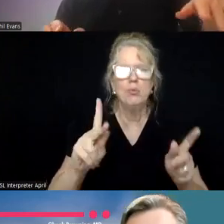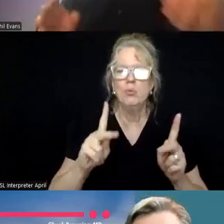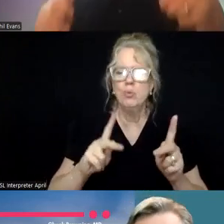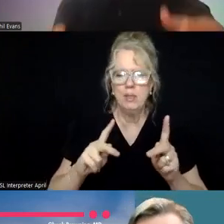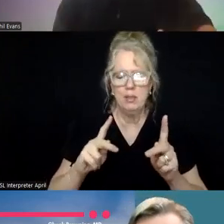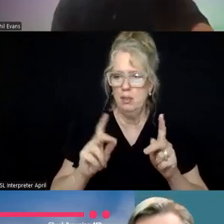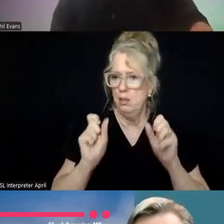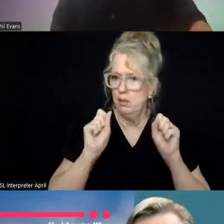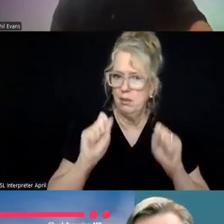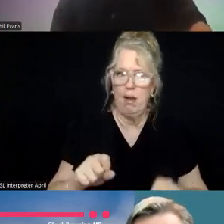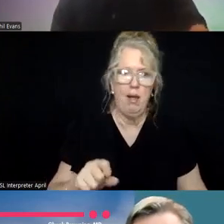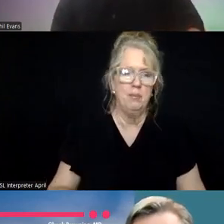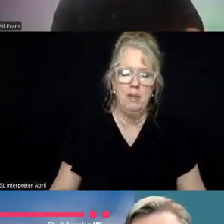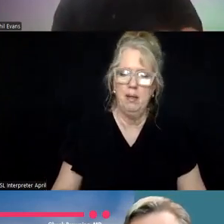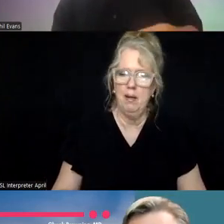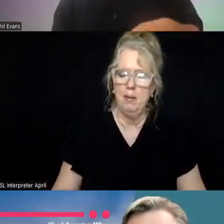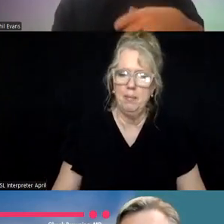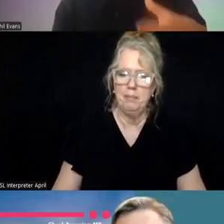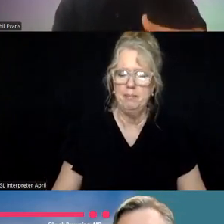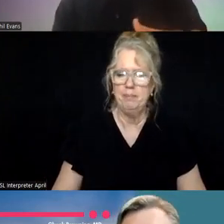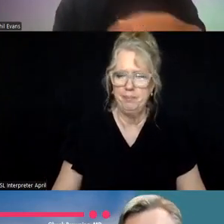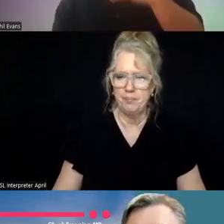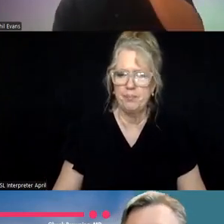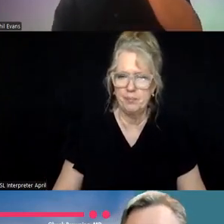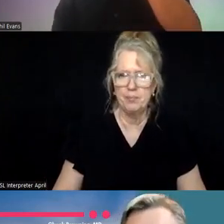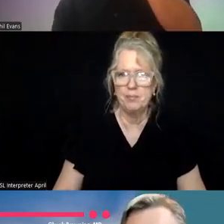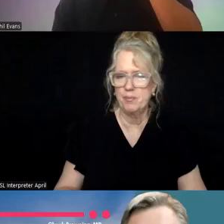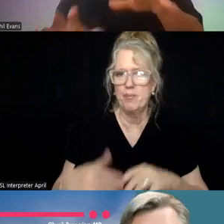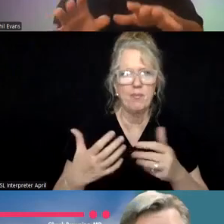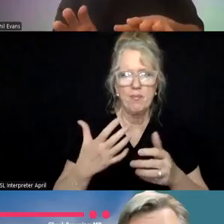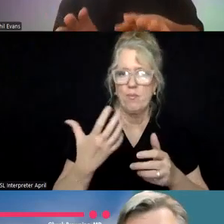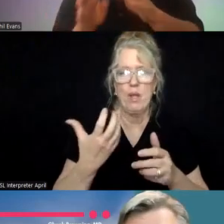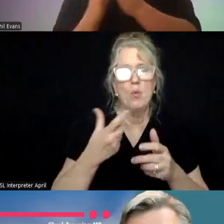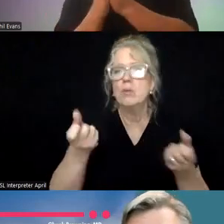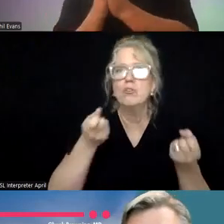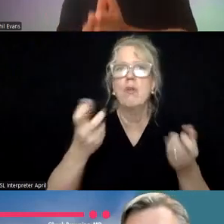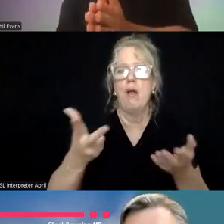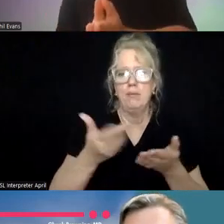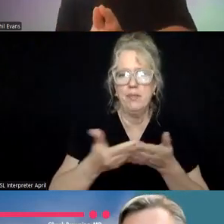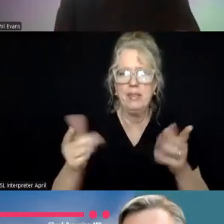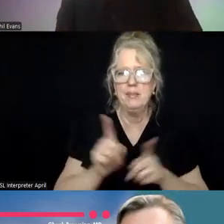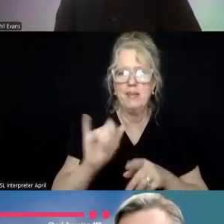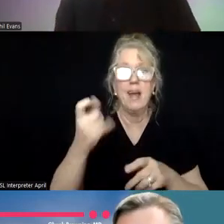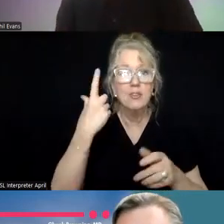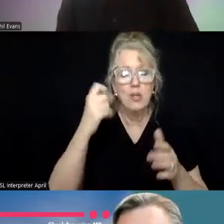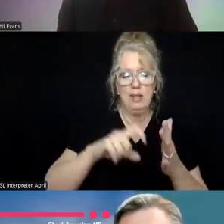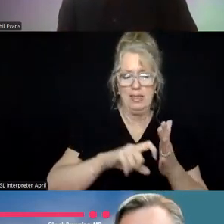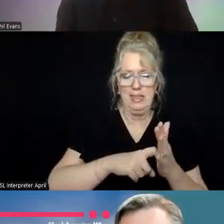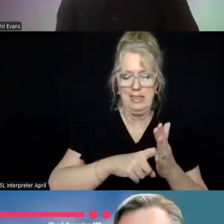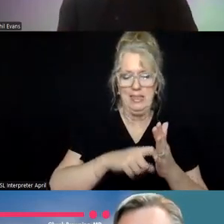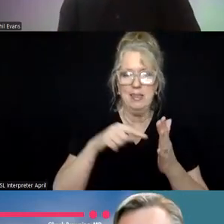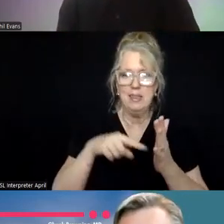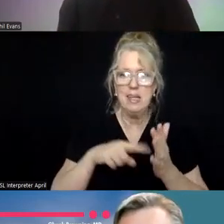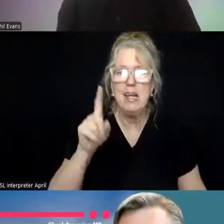can be immediately, uh, finished. We, um, we've got a lot of things like that. The key is that it has